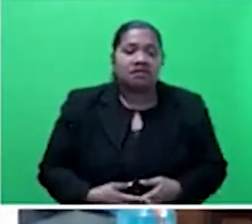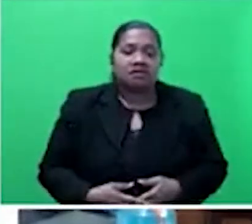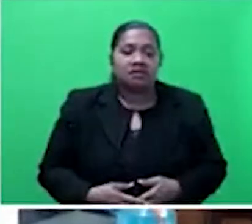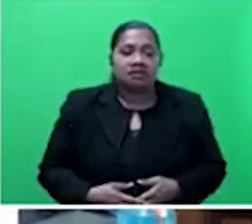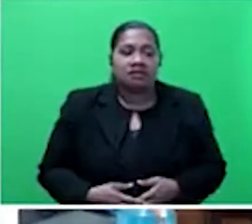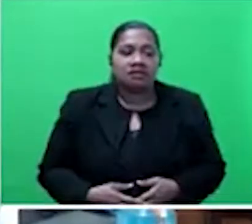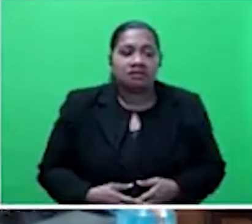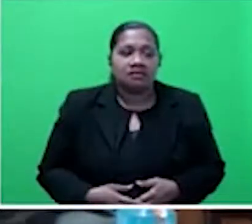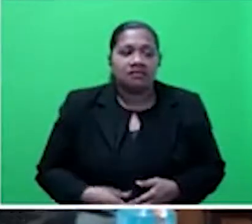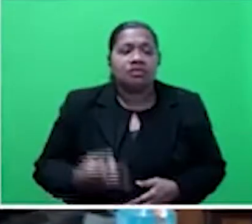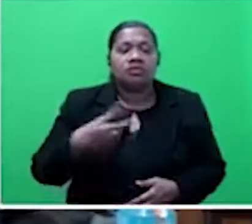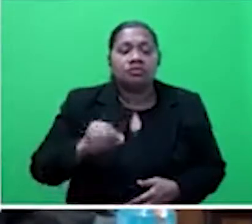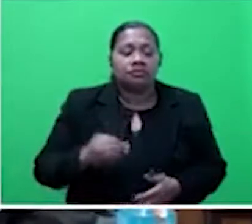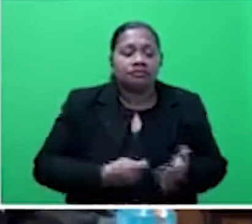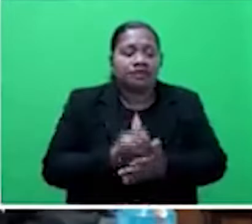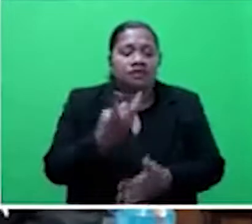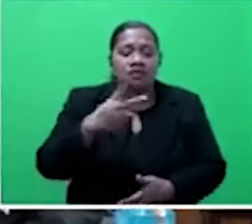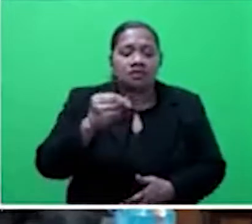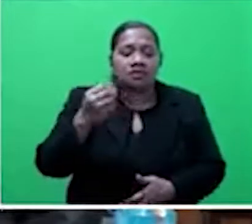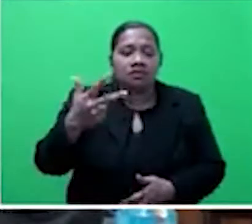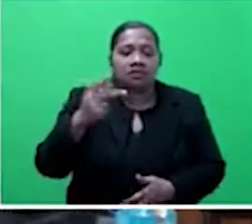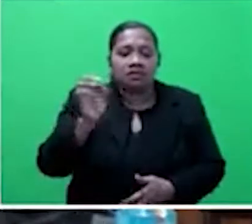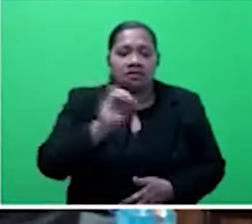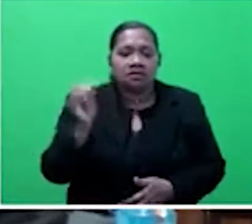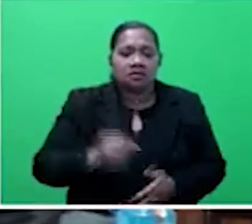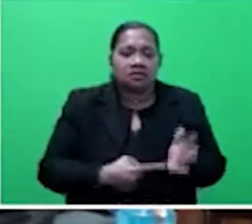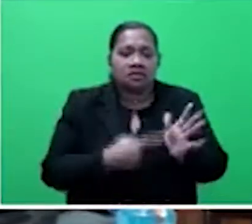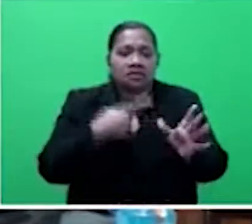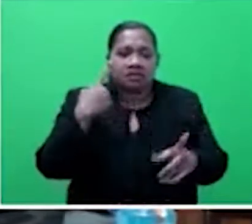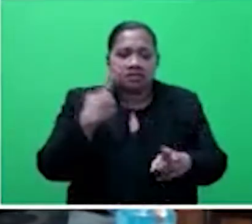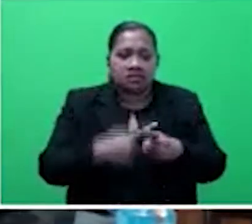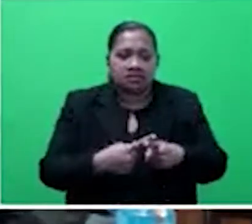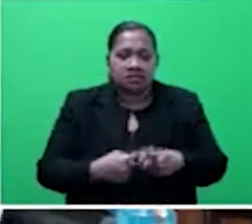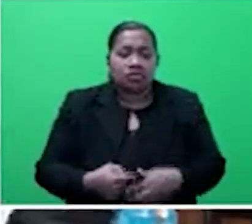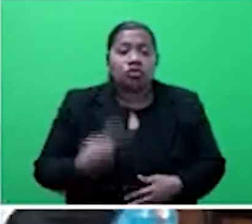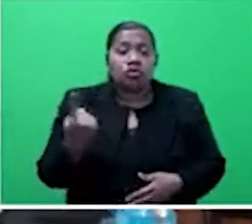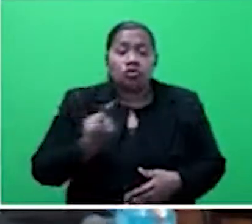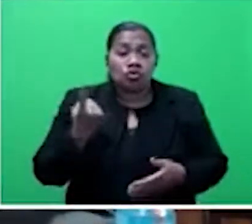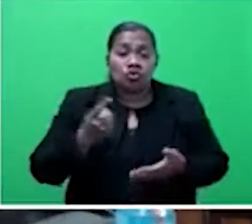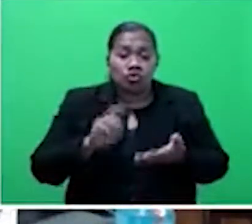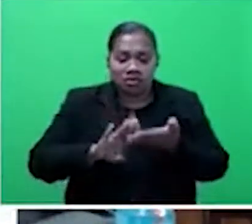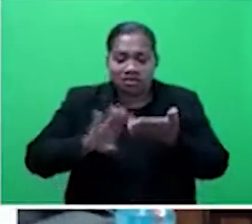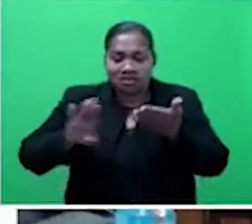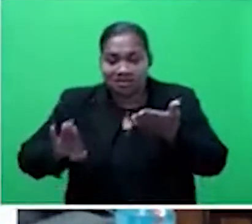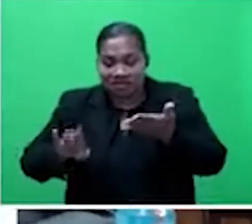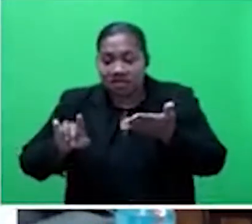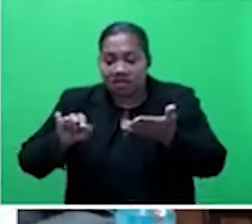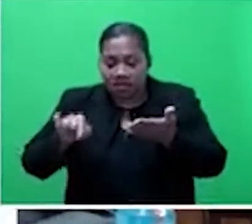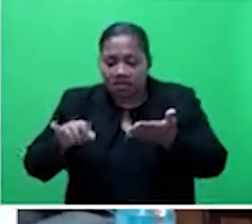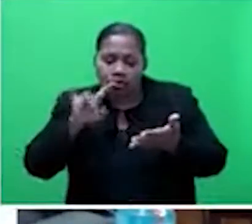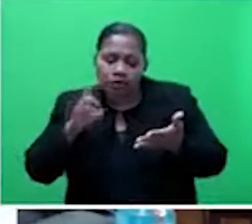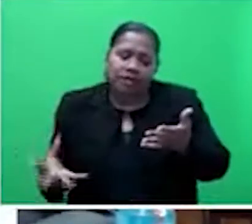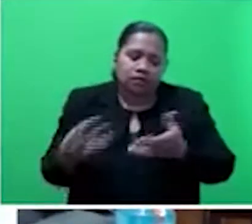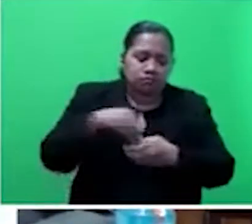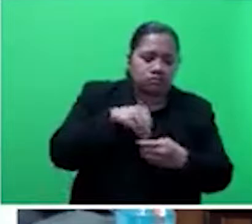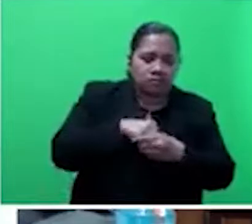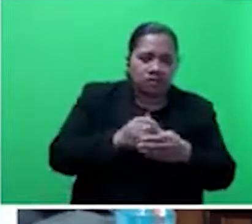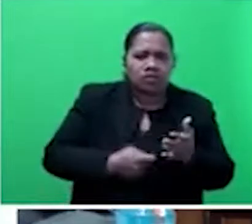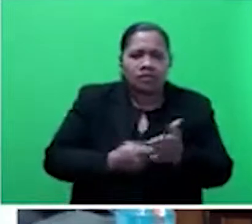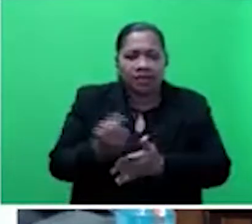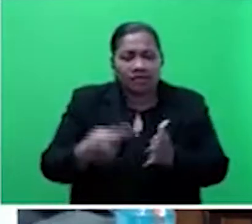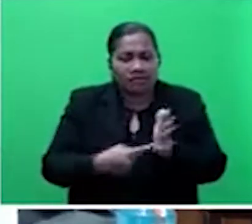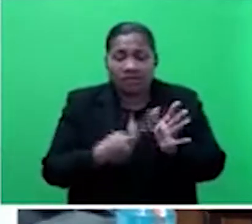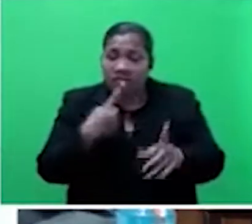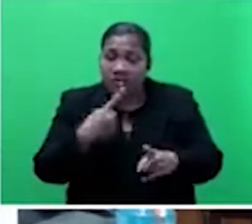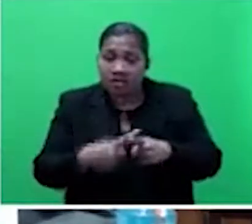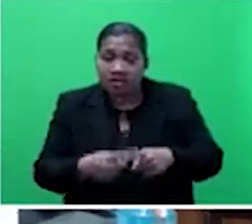28% tax. Those who are even exempt will pay tax. And we also want all foreign companies to know that